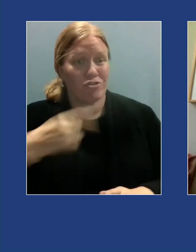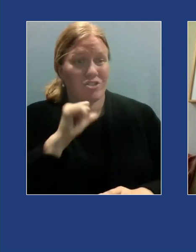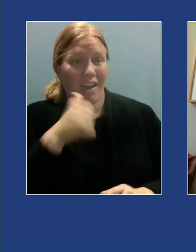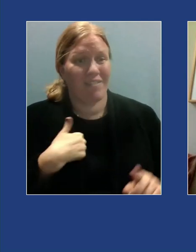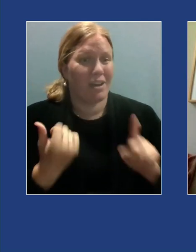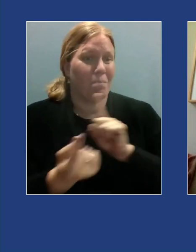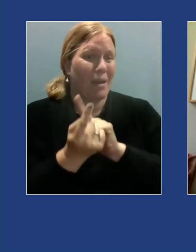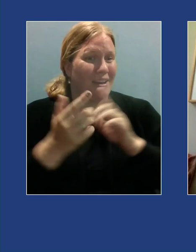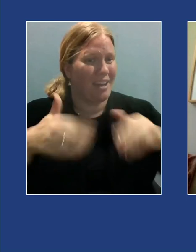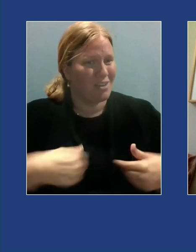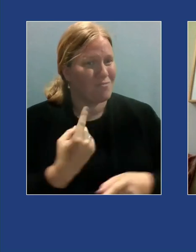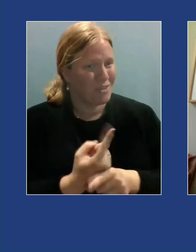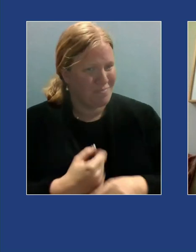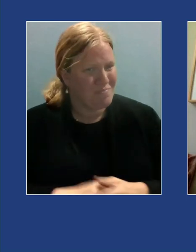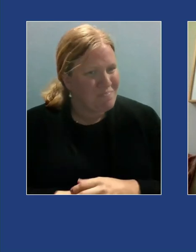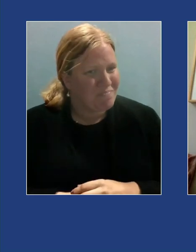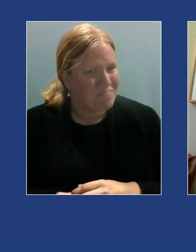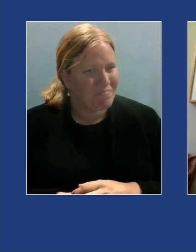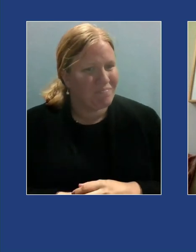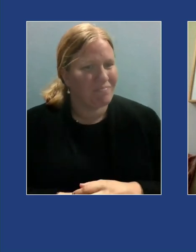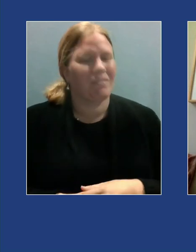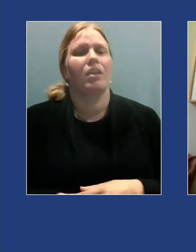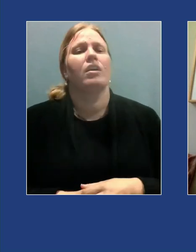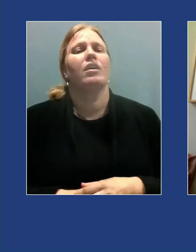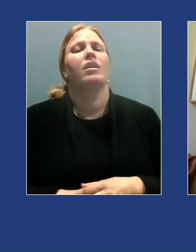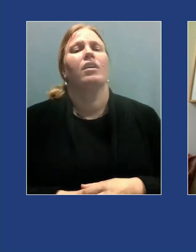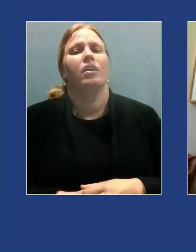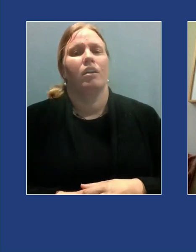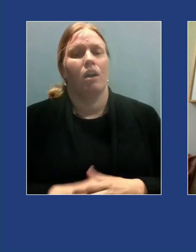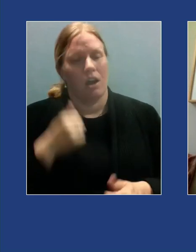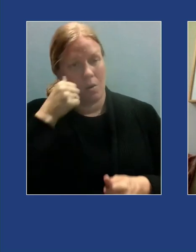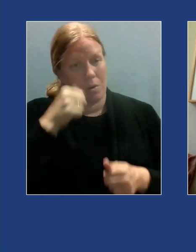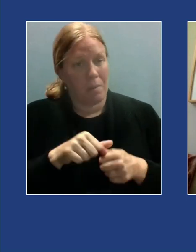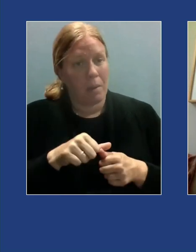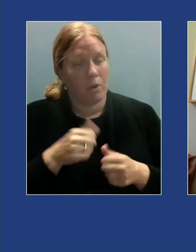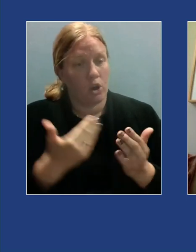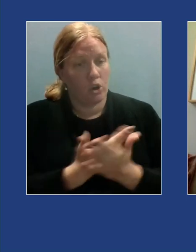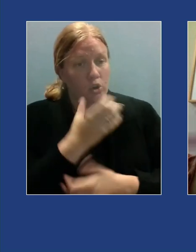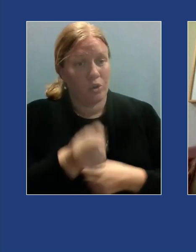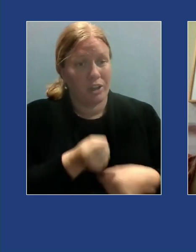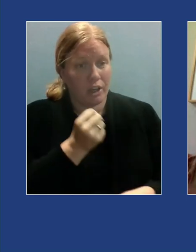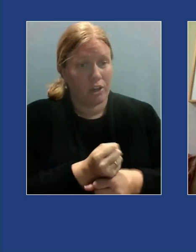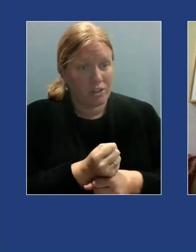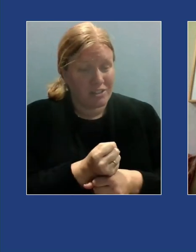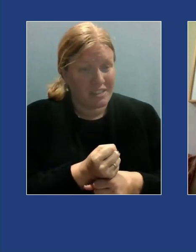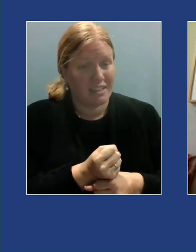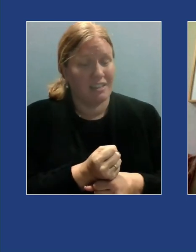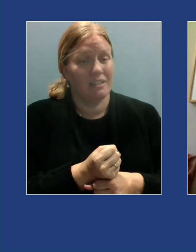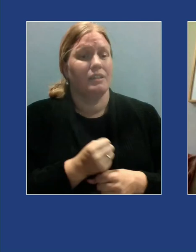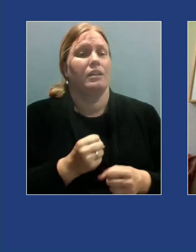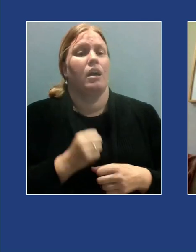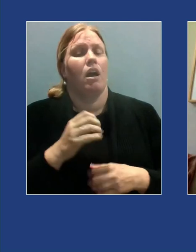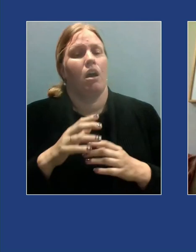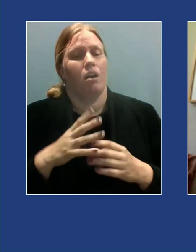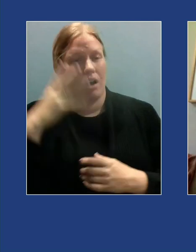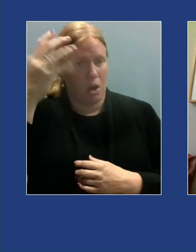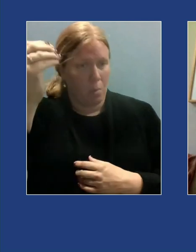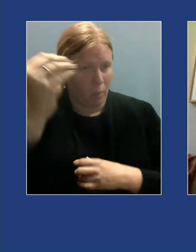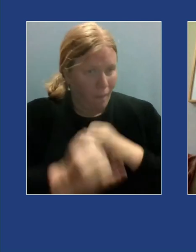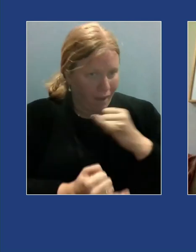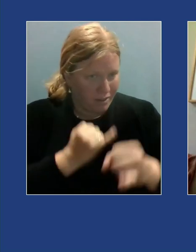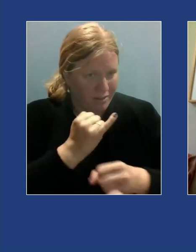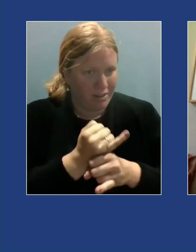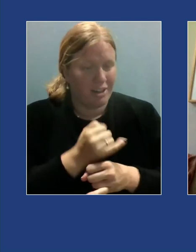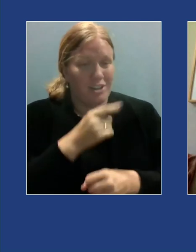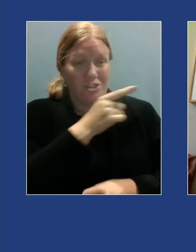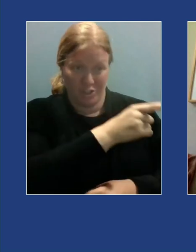yet I remember spending new years in new years in Uruguay with Bria one year during the trip when she mentioned she got her wallet and passport